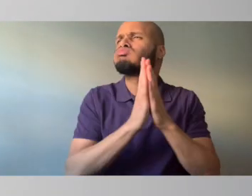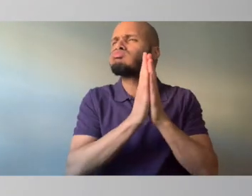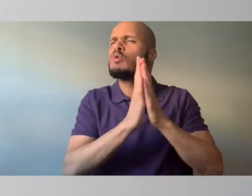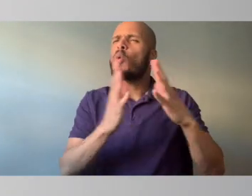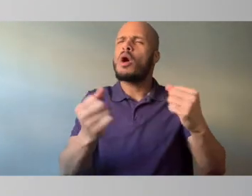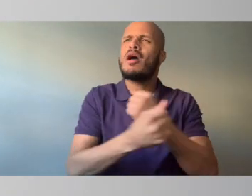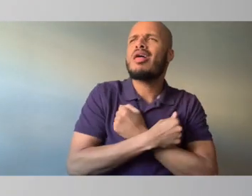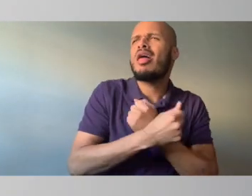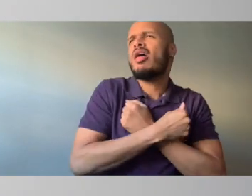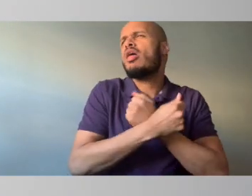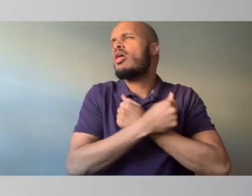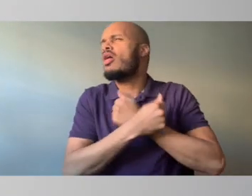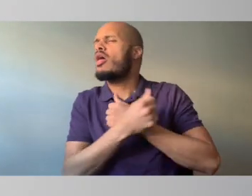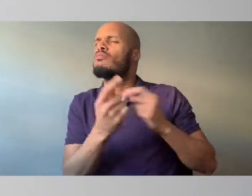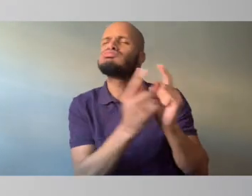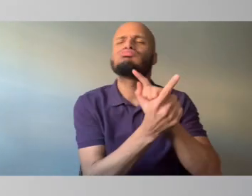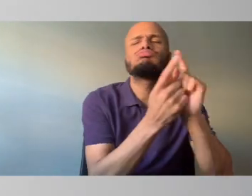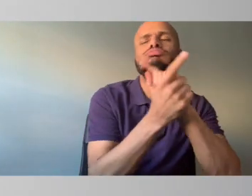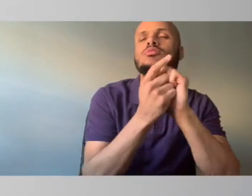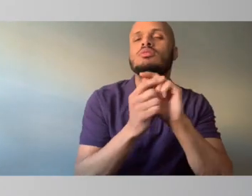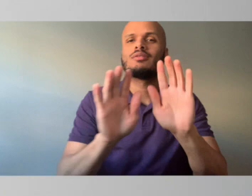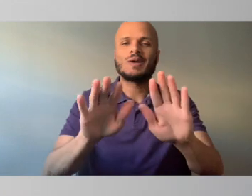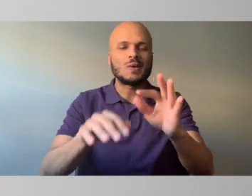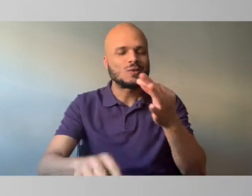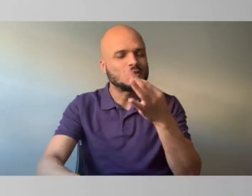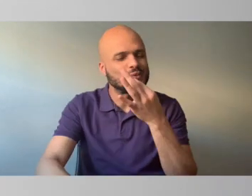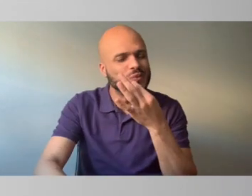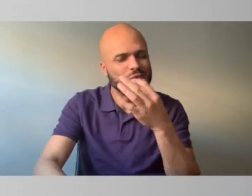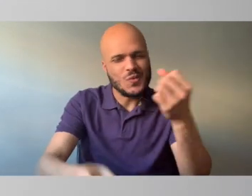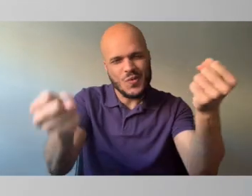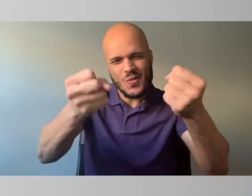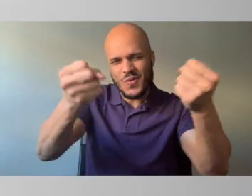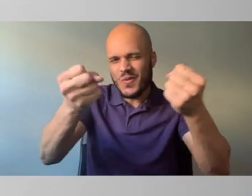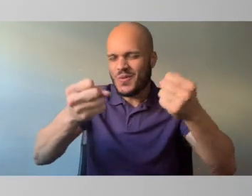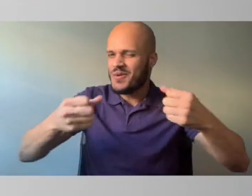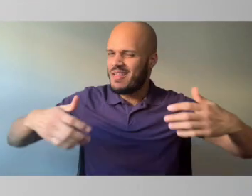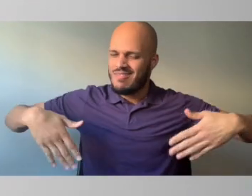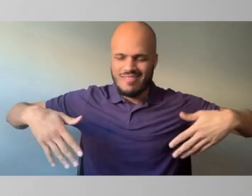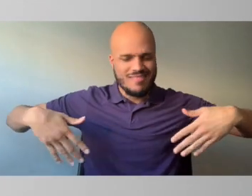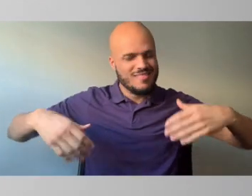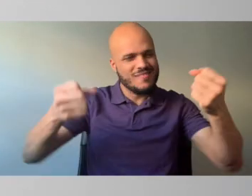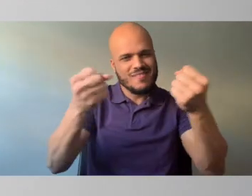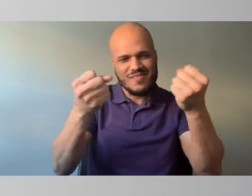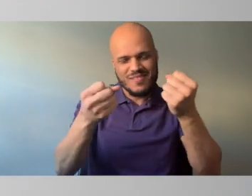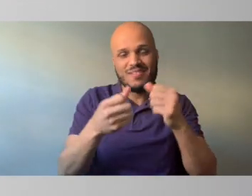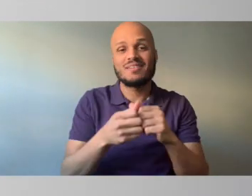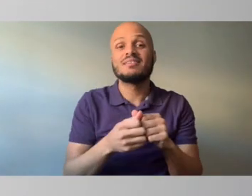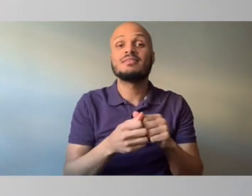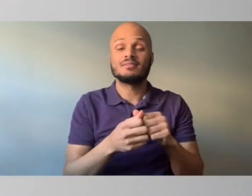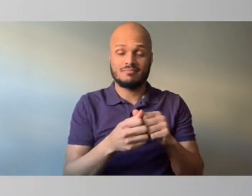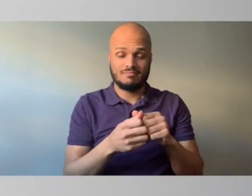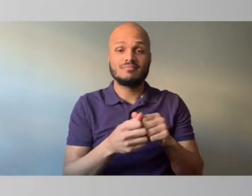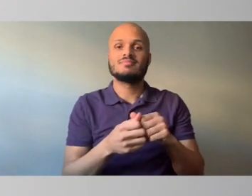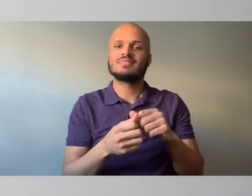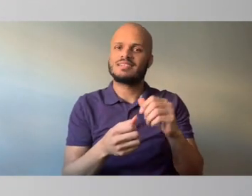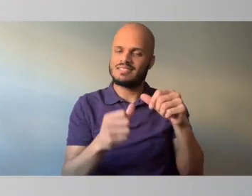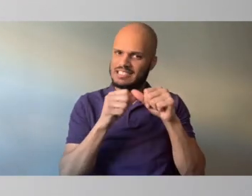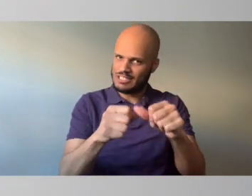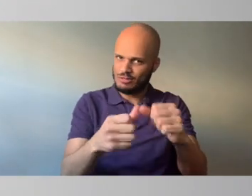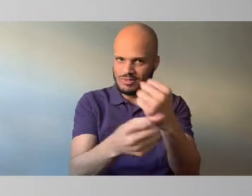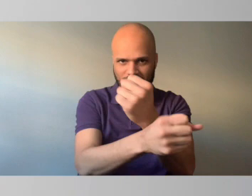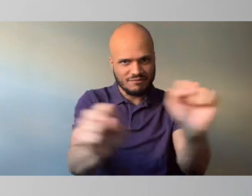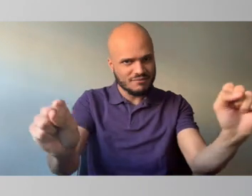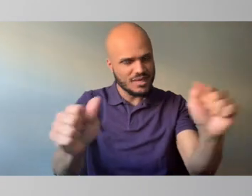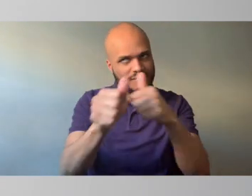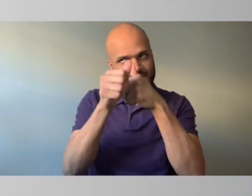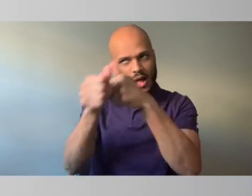My answer to you is soon, but not yet. So until then, let's continue to just be safe, follow the guidelines that have been